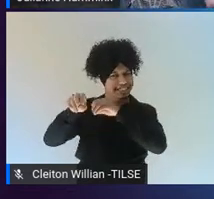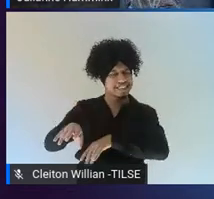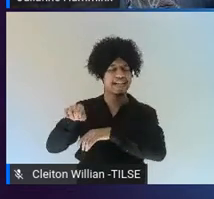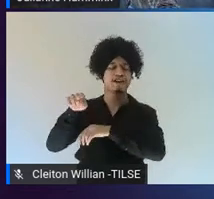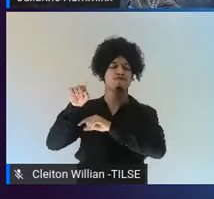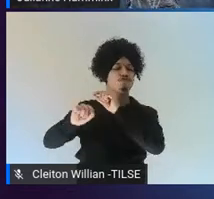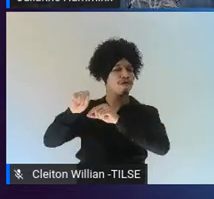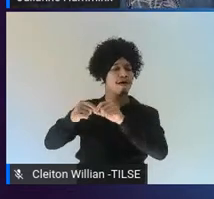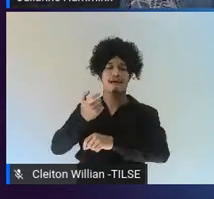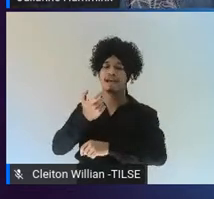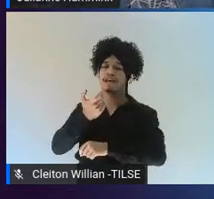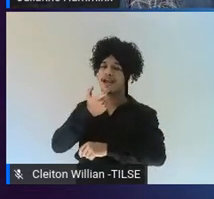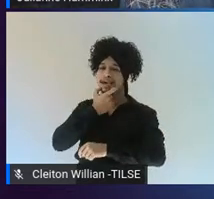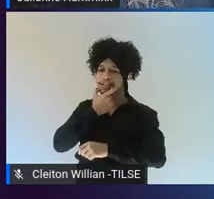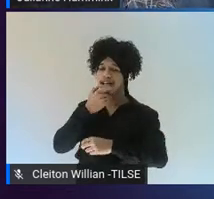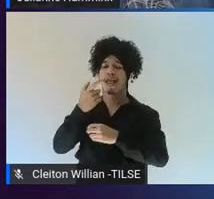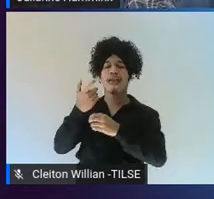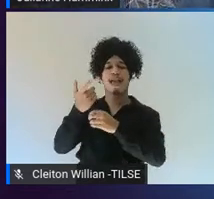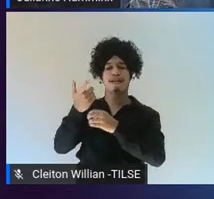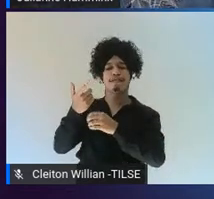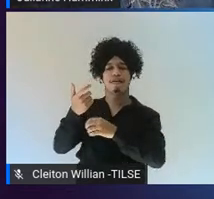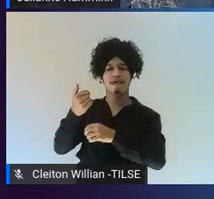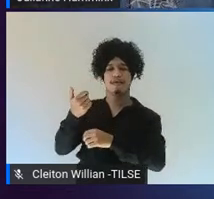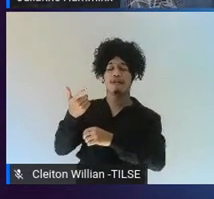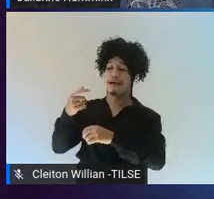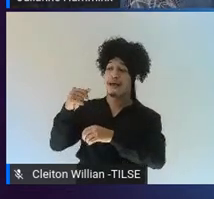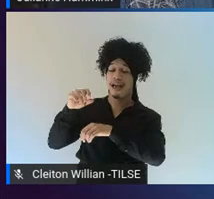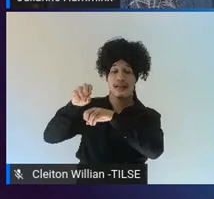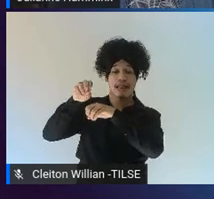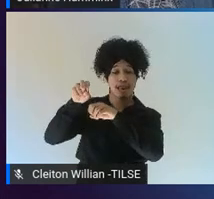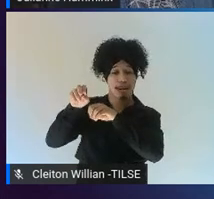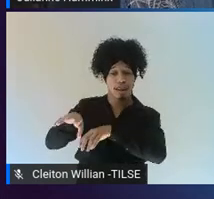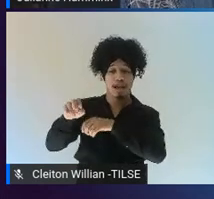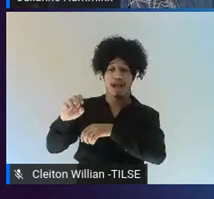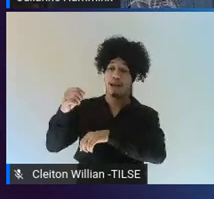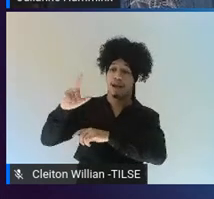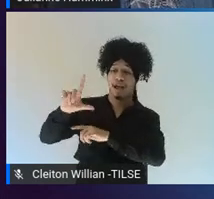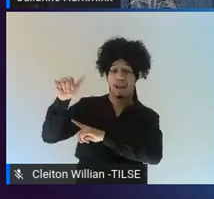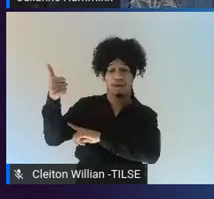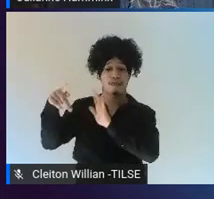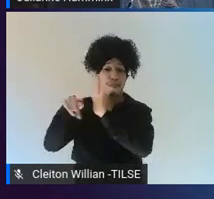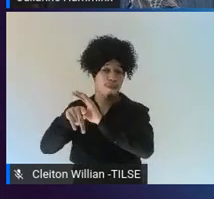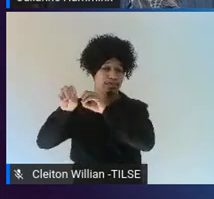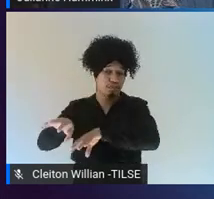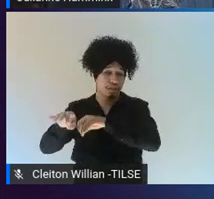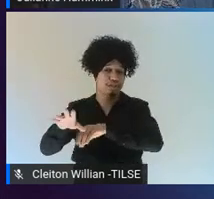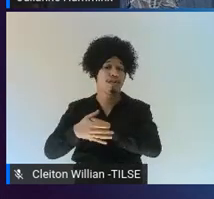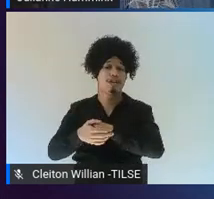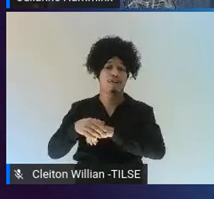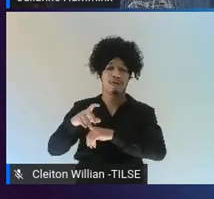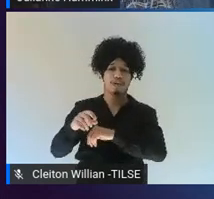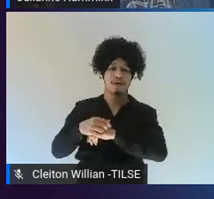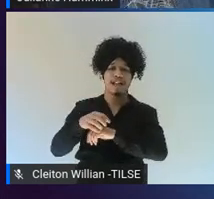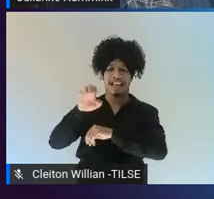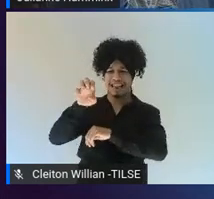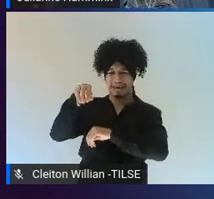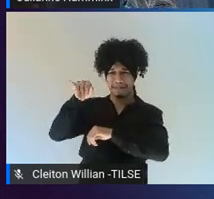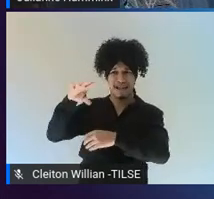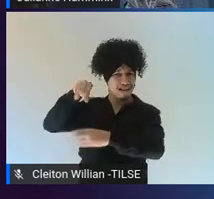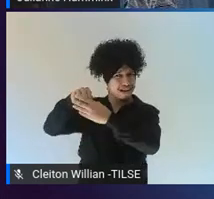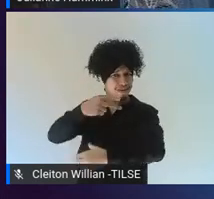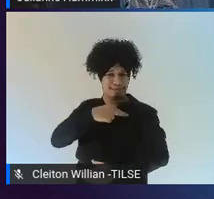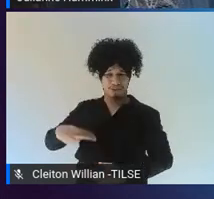an exponential growth of EMI. EMI is a hot topic in China. So, and English proficiency